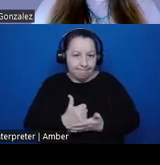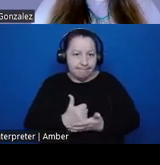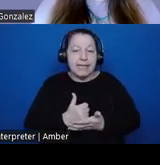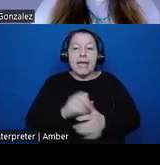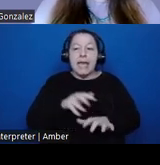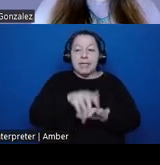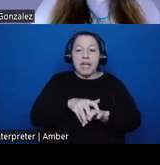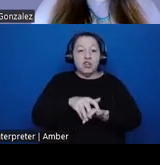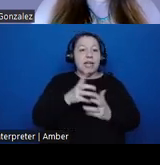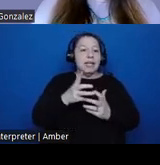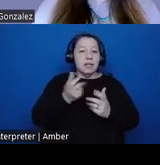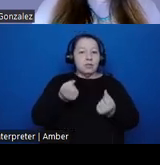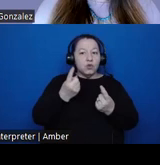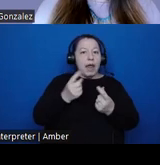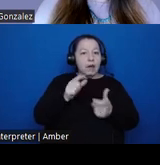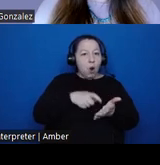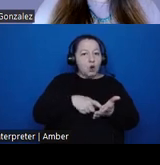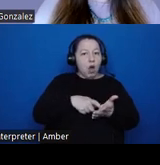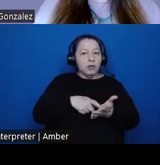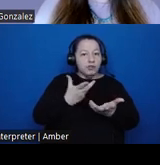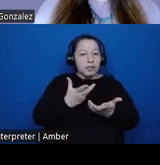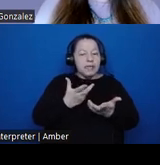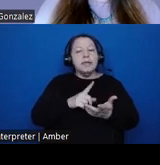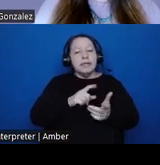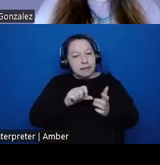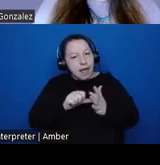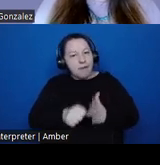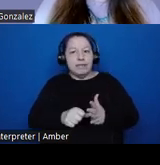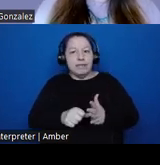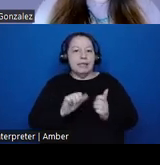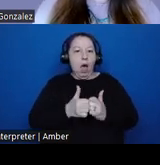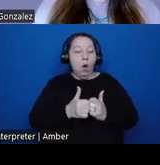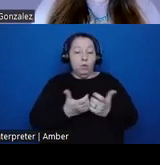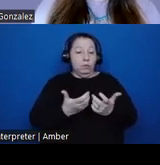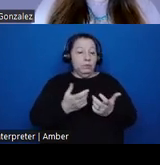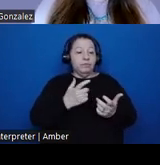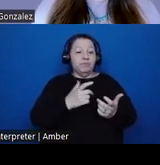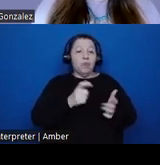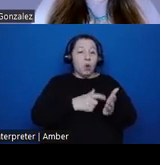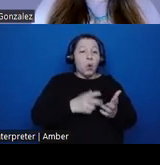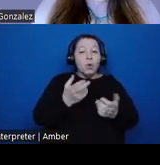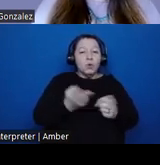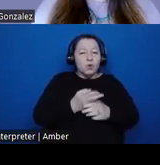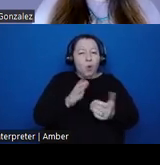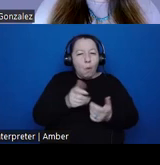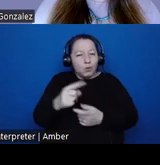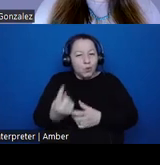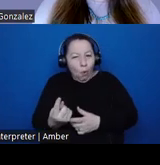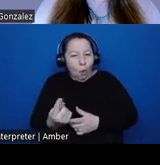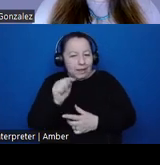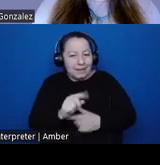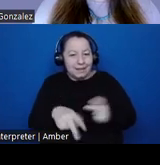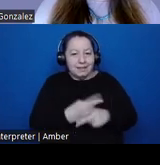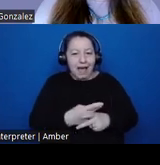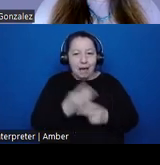archaeology emphasize how the use of almost exclusively archaeological data and deprivileging of indigenous histories as legitimate sources